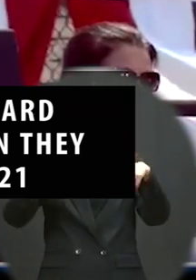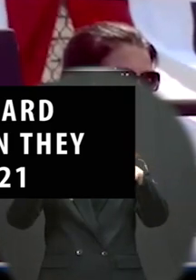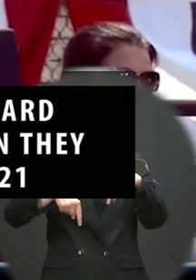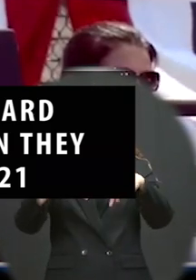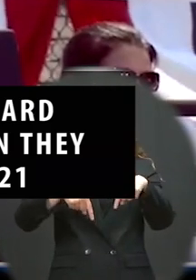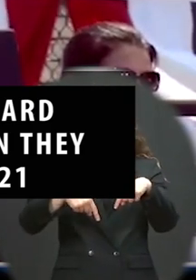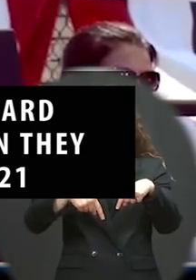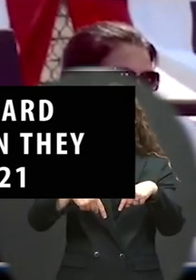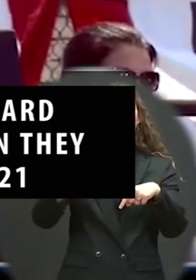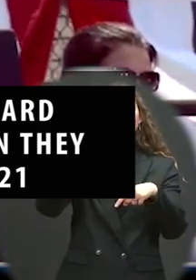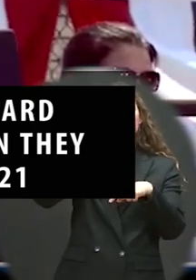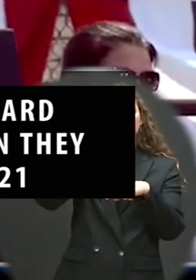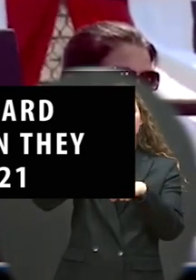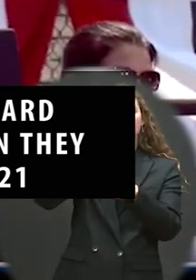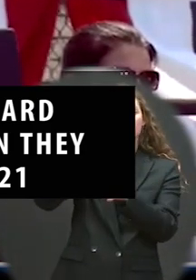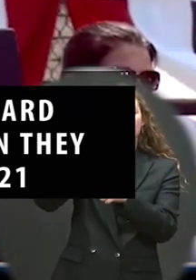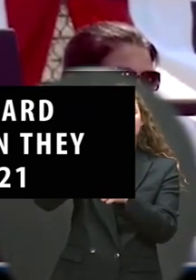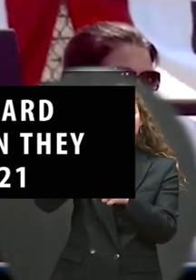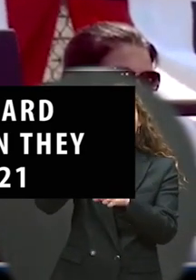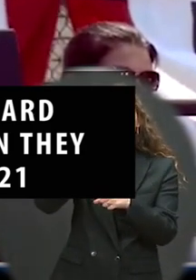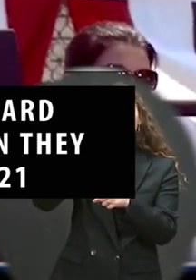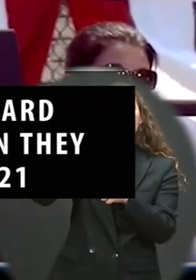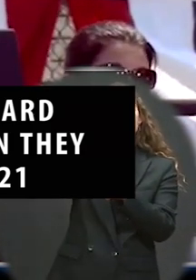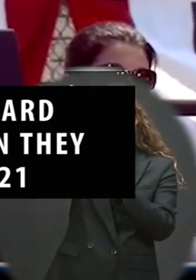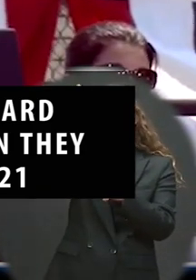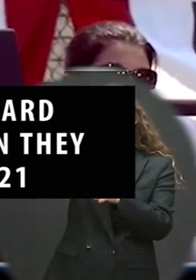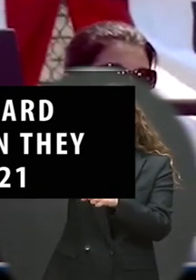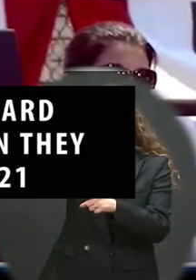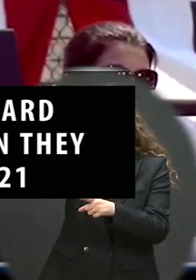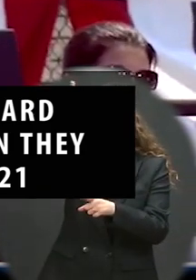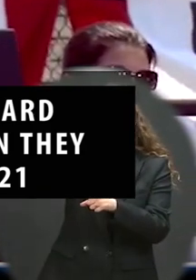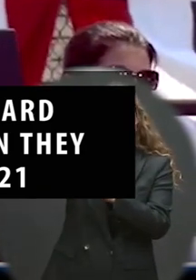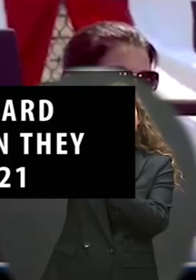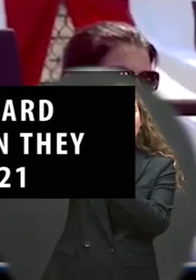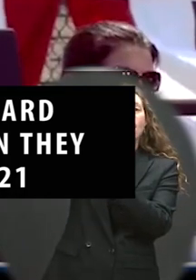Well, Cadet Tid, there's a seat on Air Force One if you have to get home.